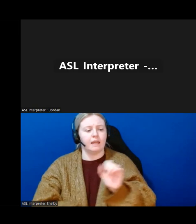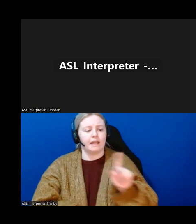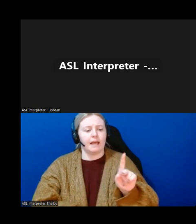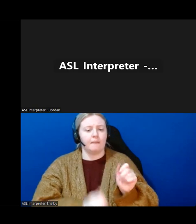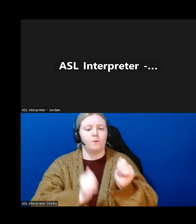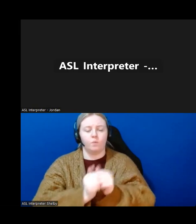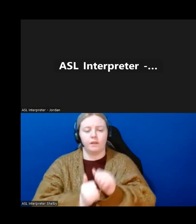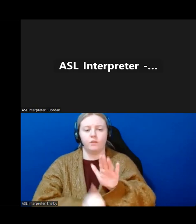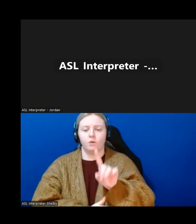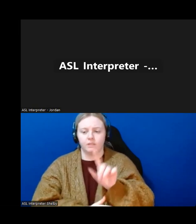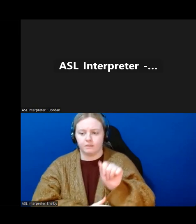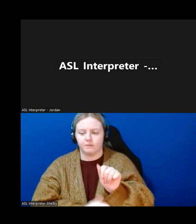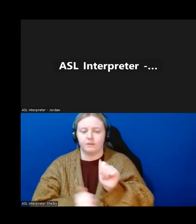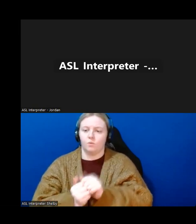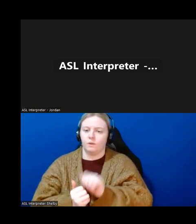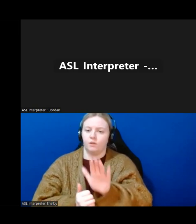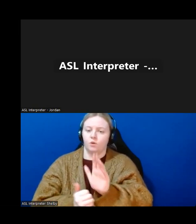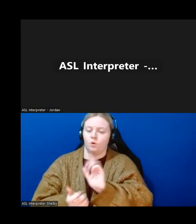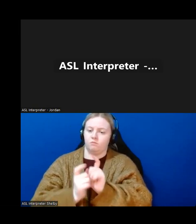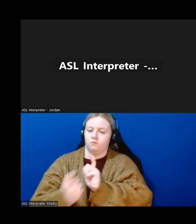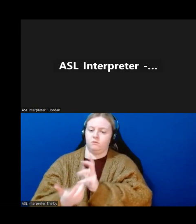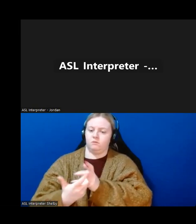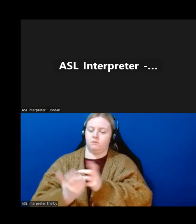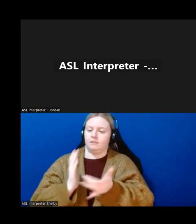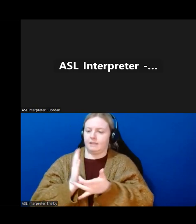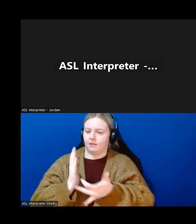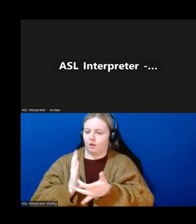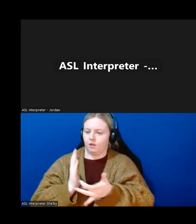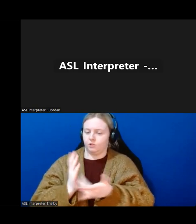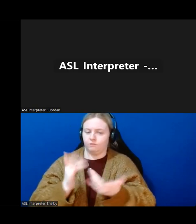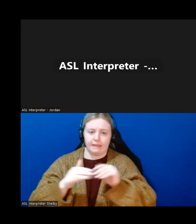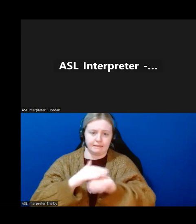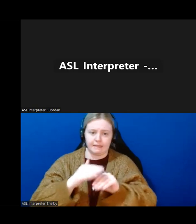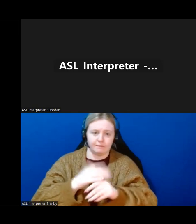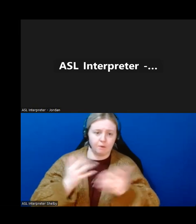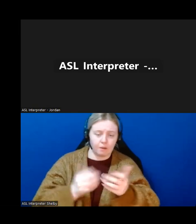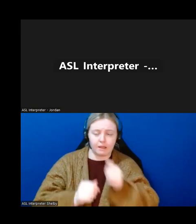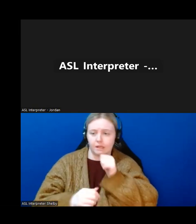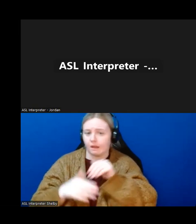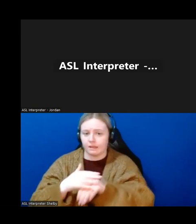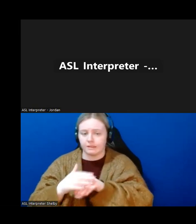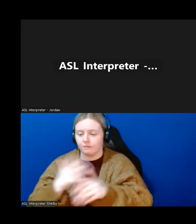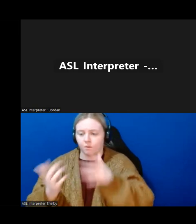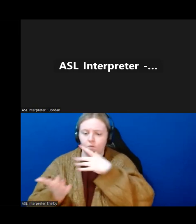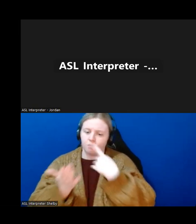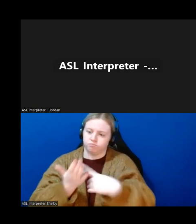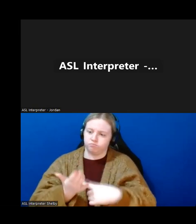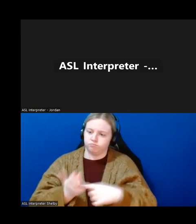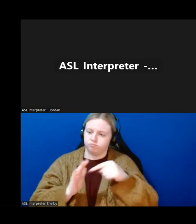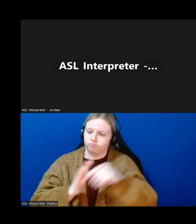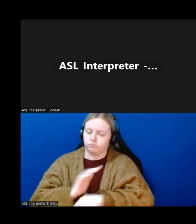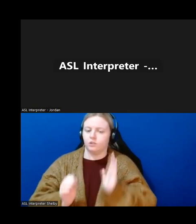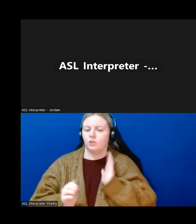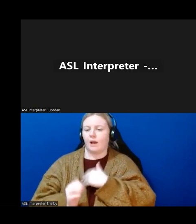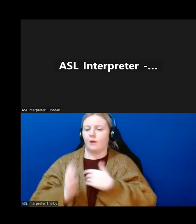disability and with your adaptive technologies? What are the accessible features on these apps? So our technology services